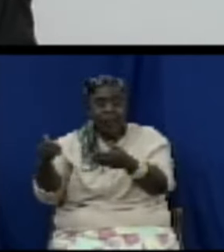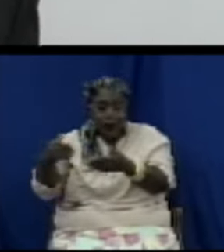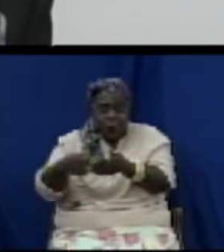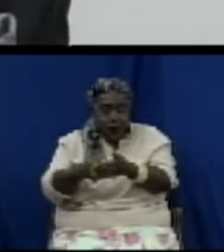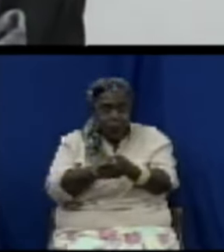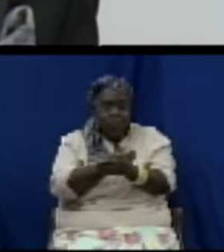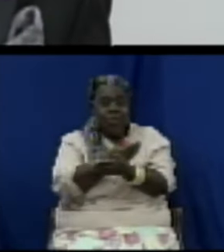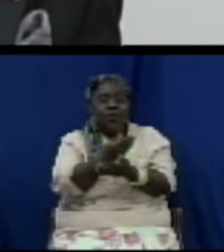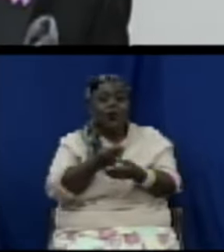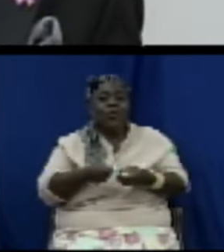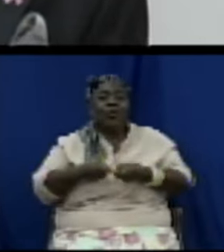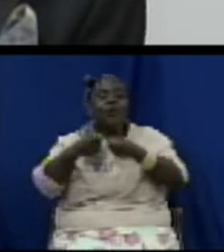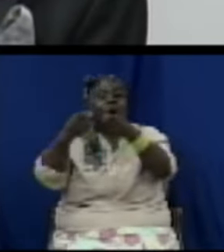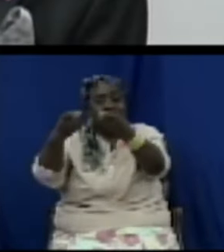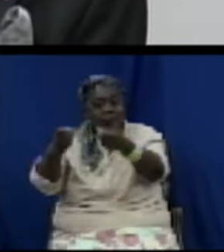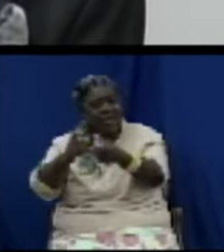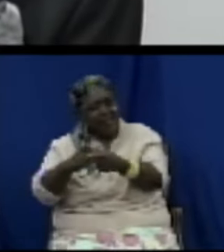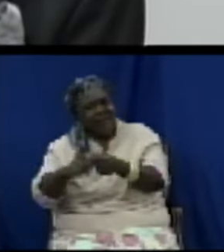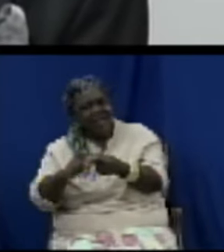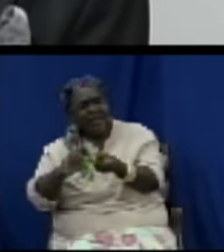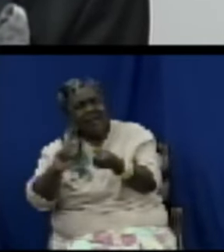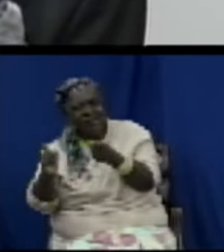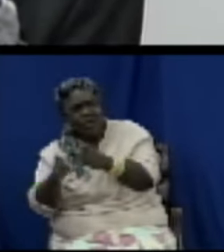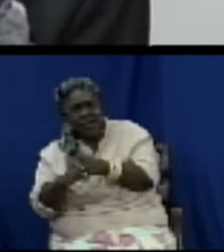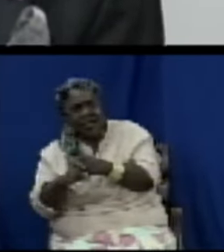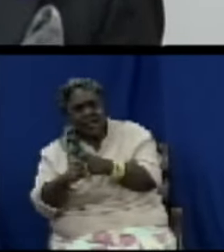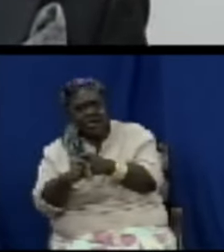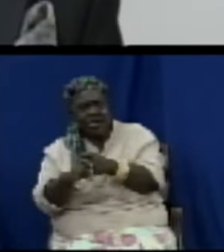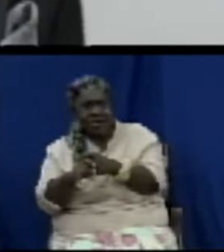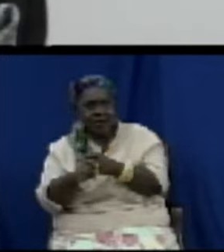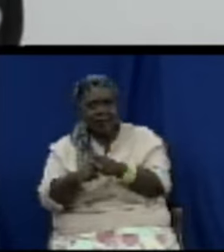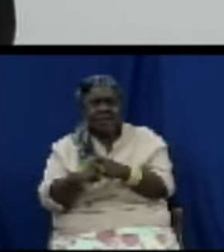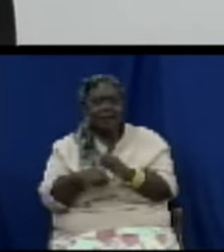genuine import cost and